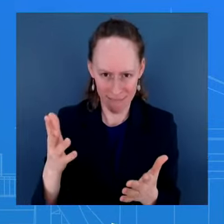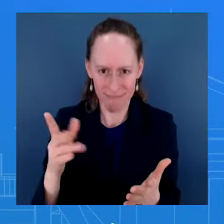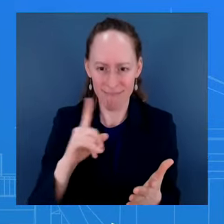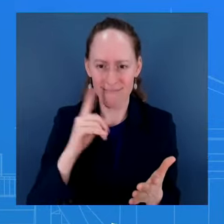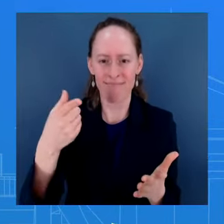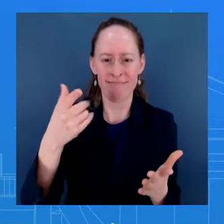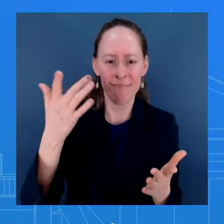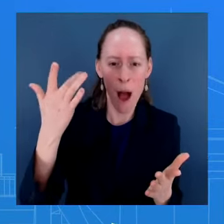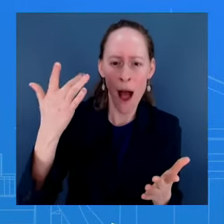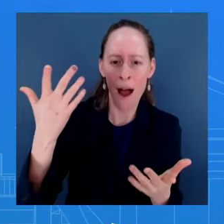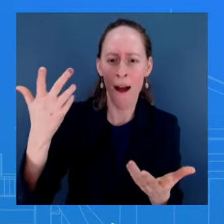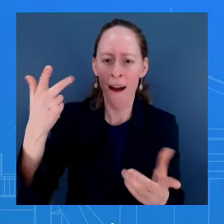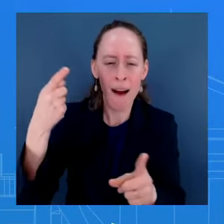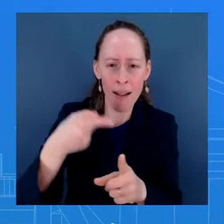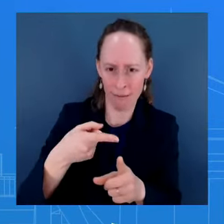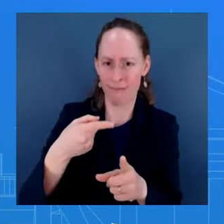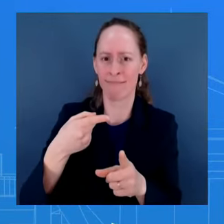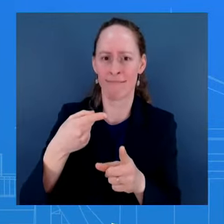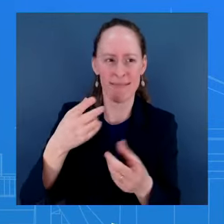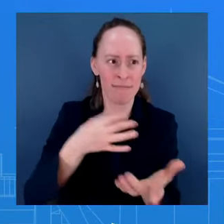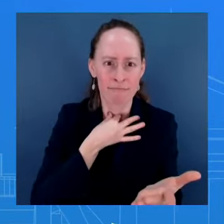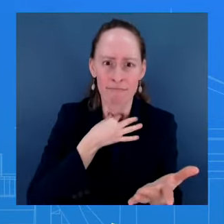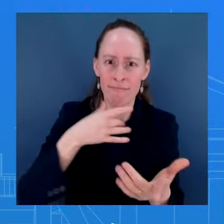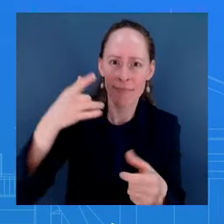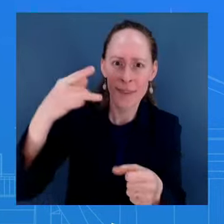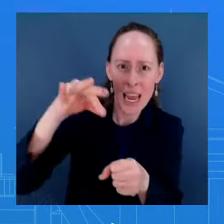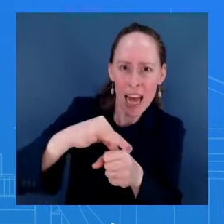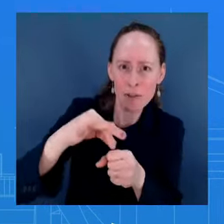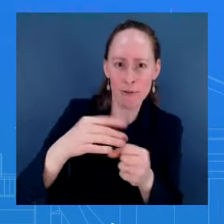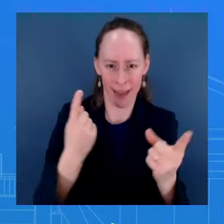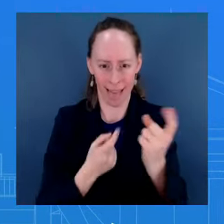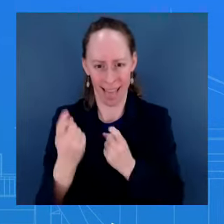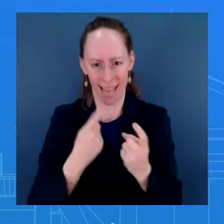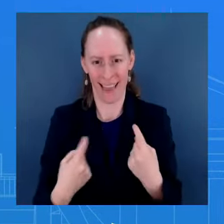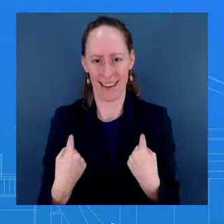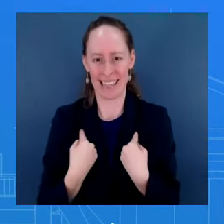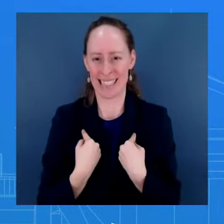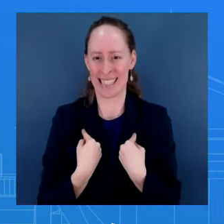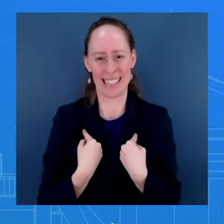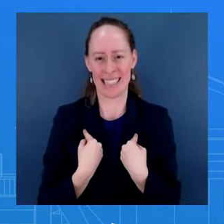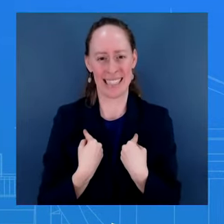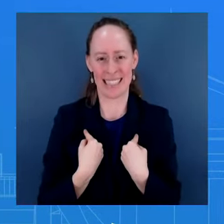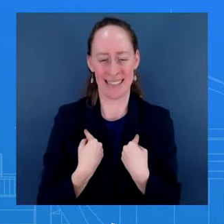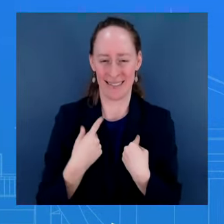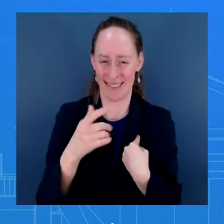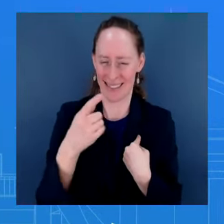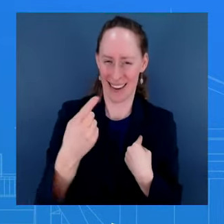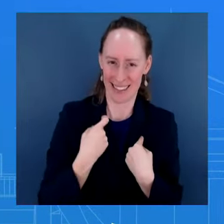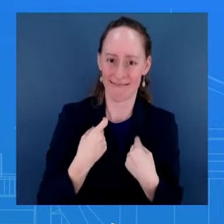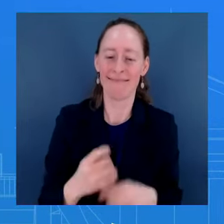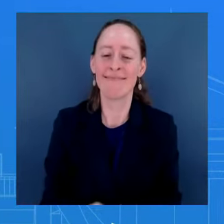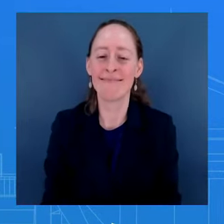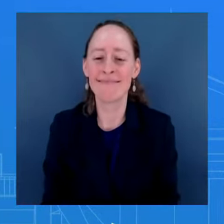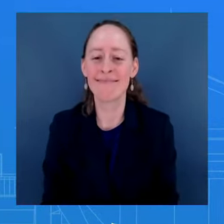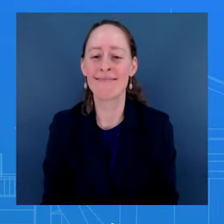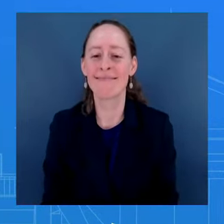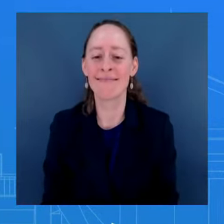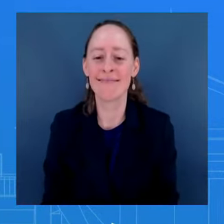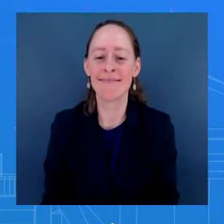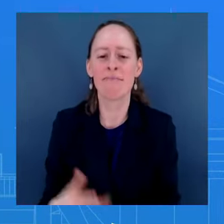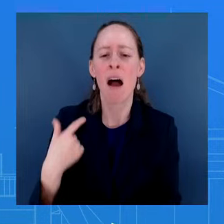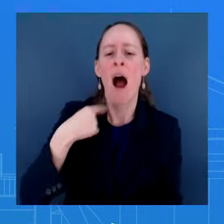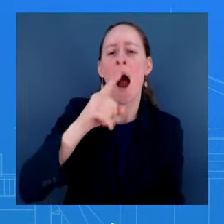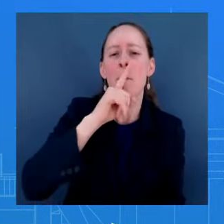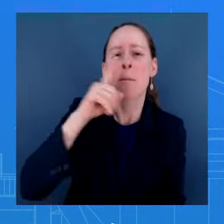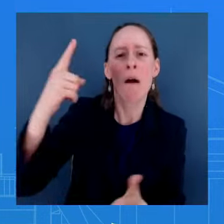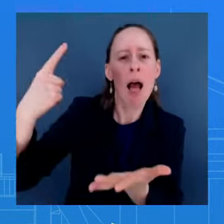2024 presidential election. I'm not asking what argument he is going to make at a debate. I'm just –